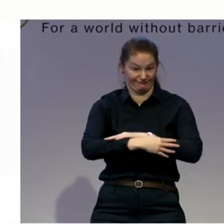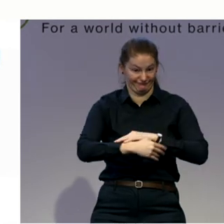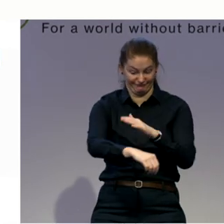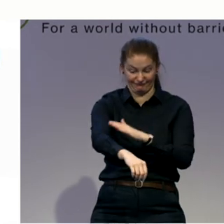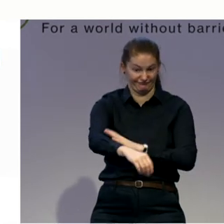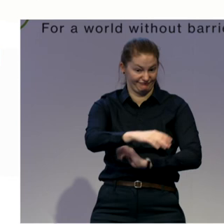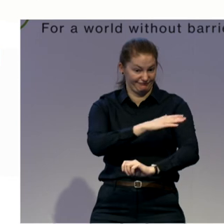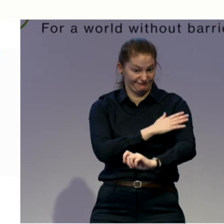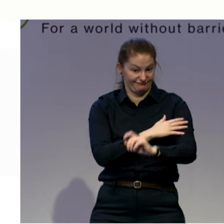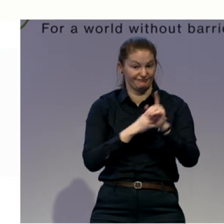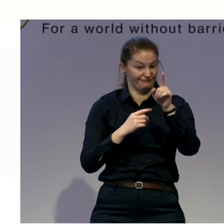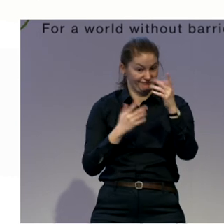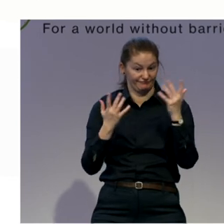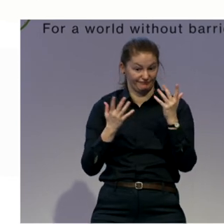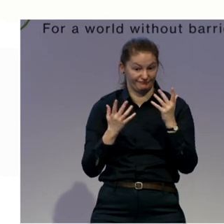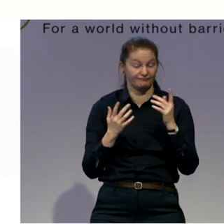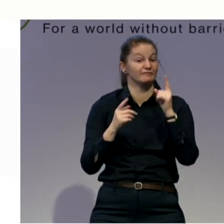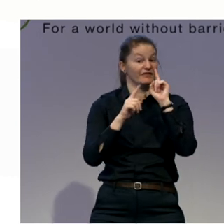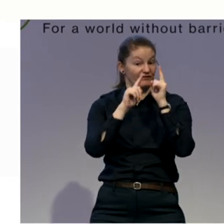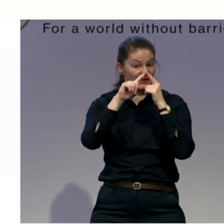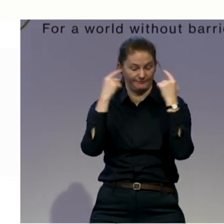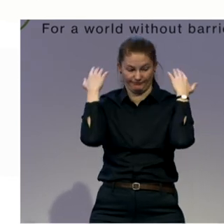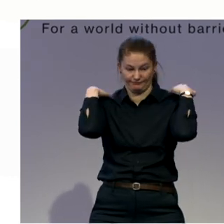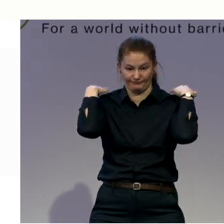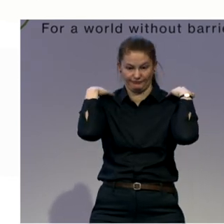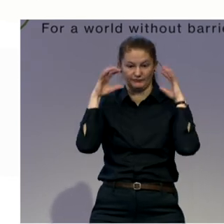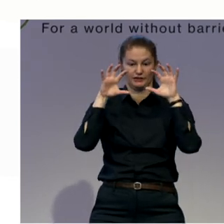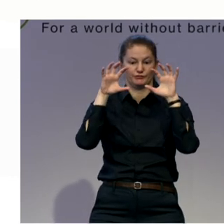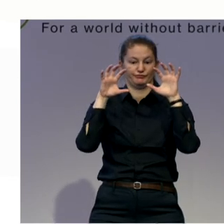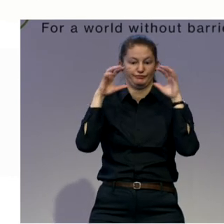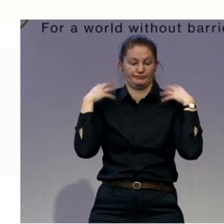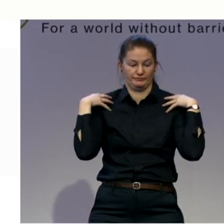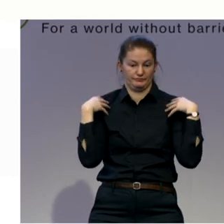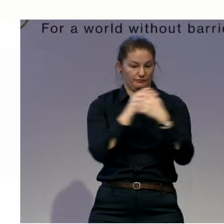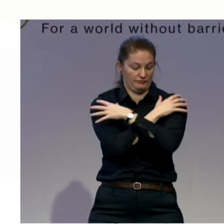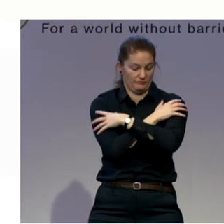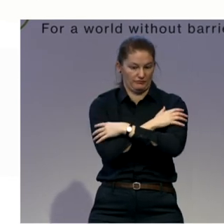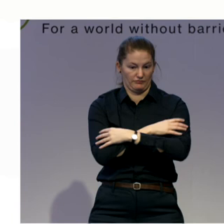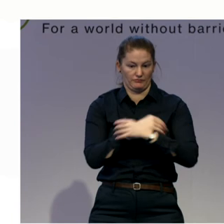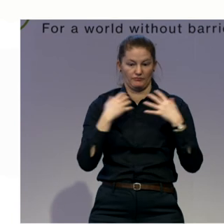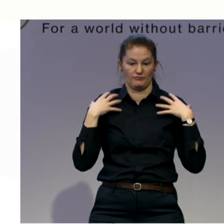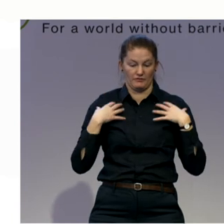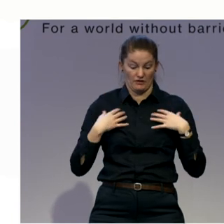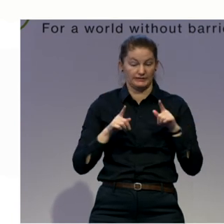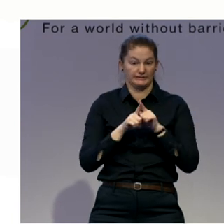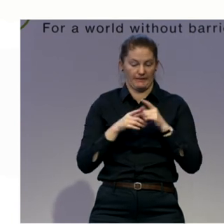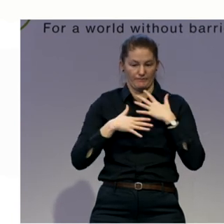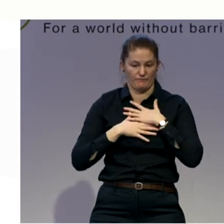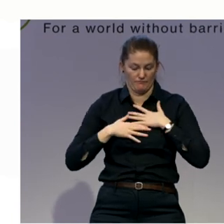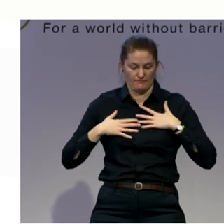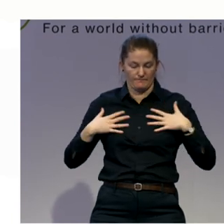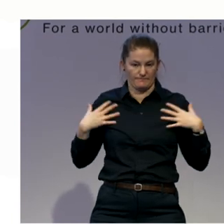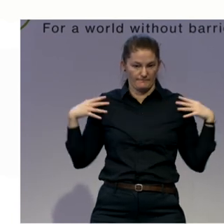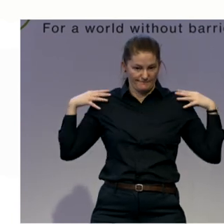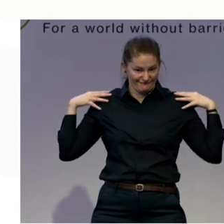of our shoulders and our arms and also our scapulas. Let's do it like